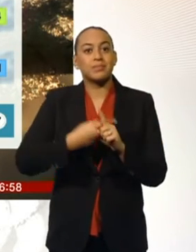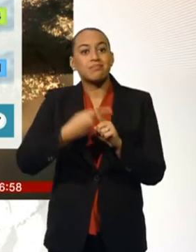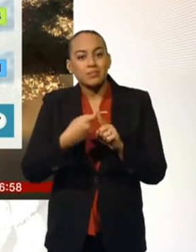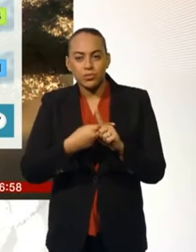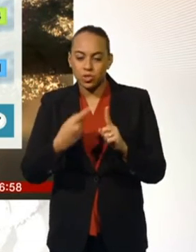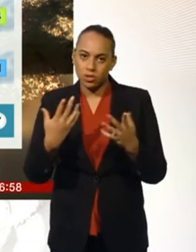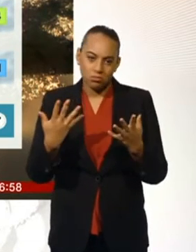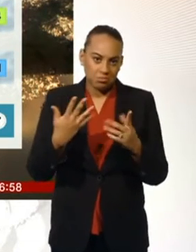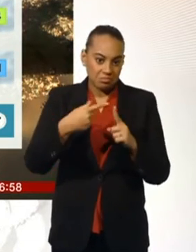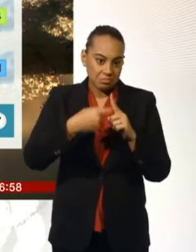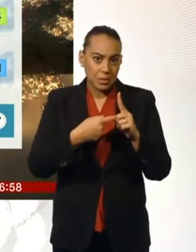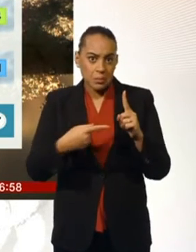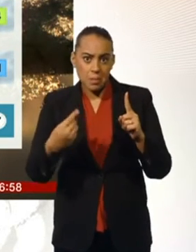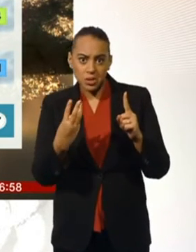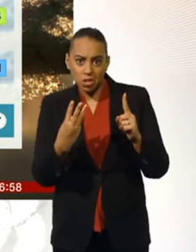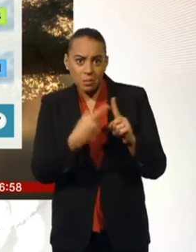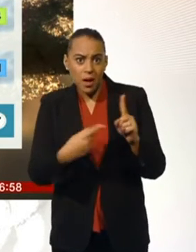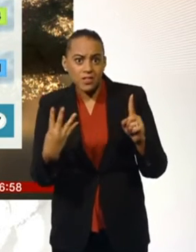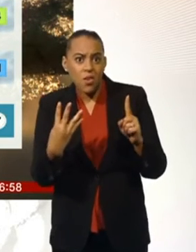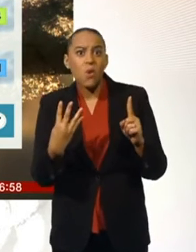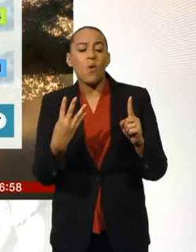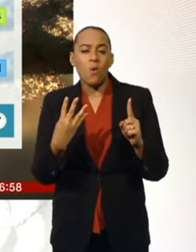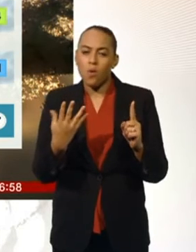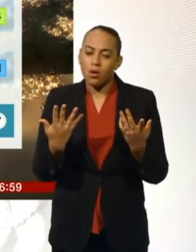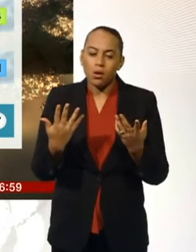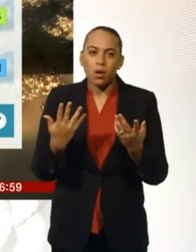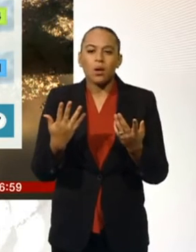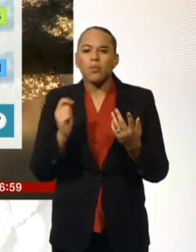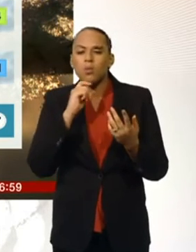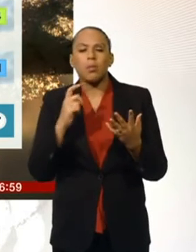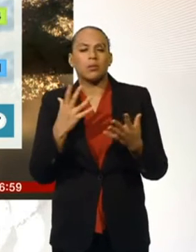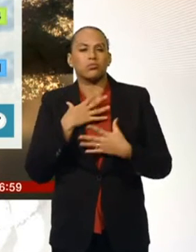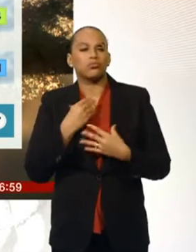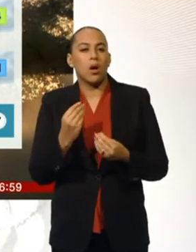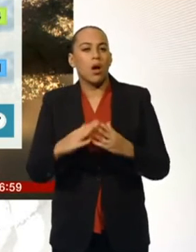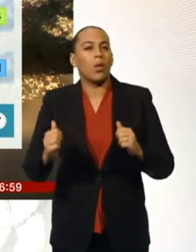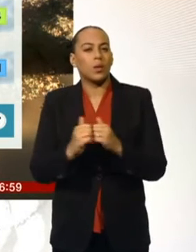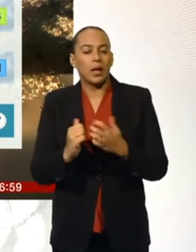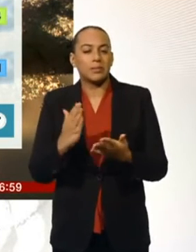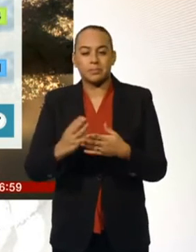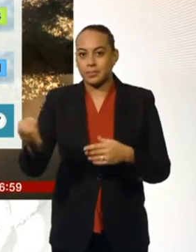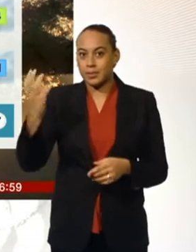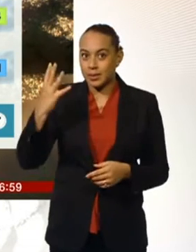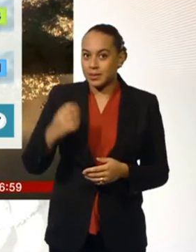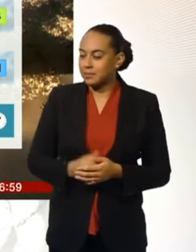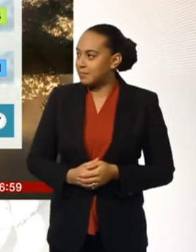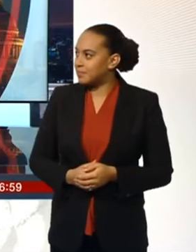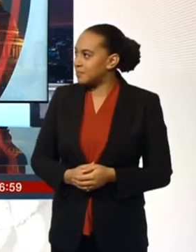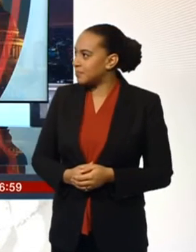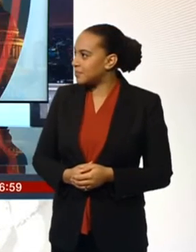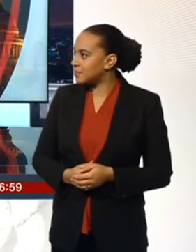spots could get down as low as minus three, minus four degrees Celsius. But it will stay dry over the weekend. And there'll be lots of sunshine around too.